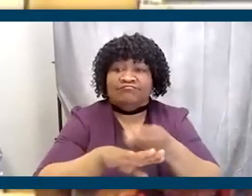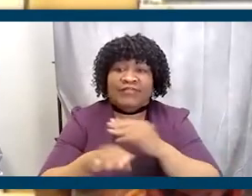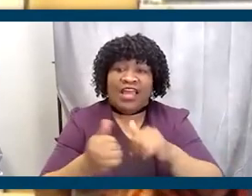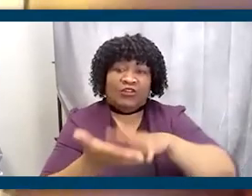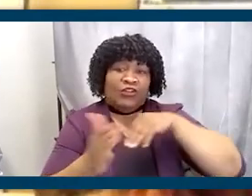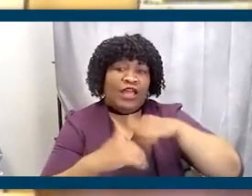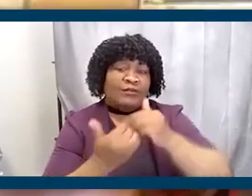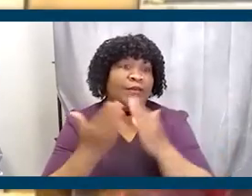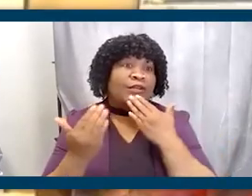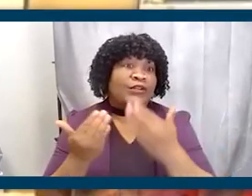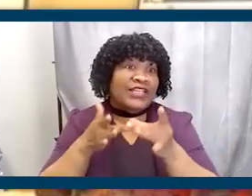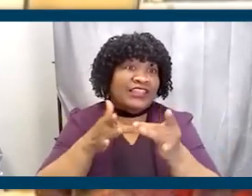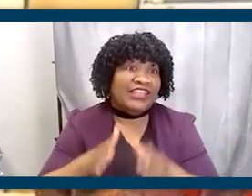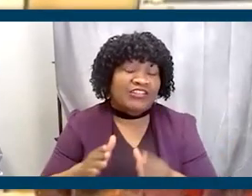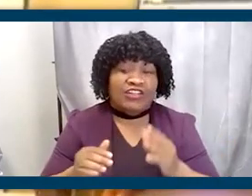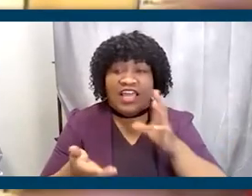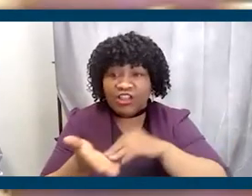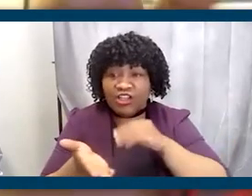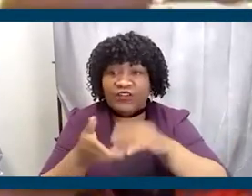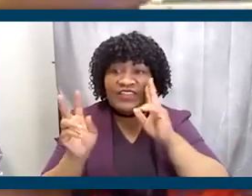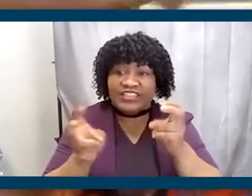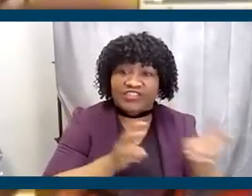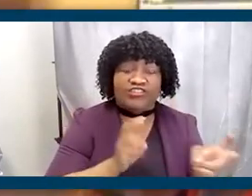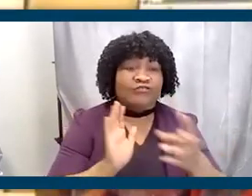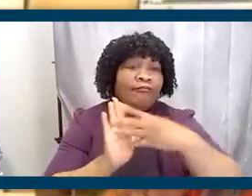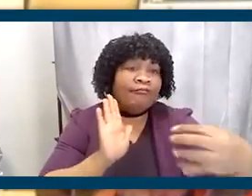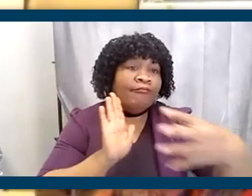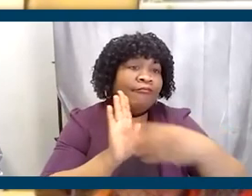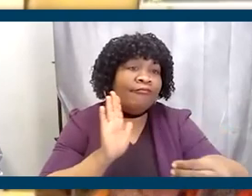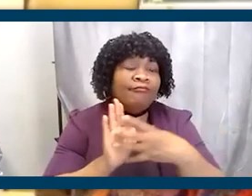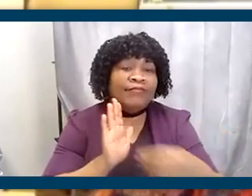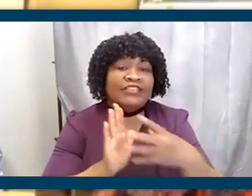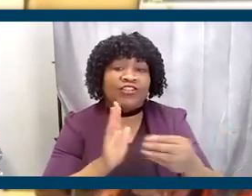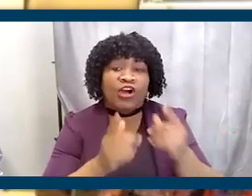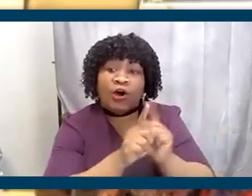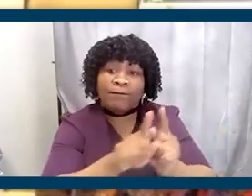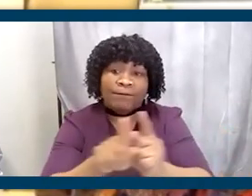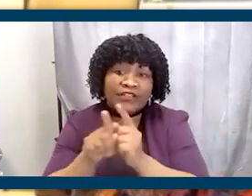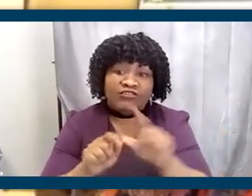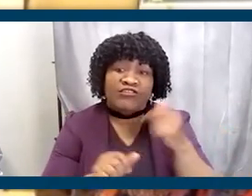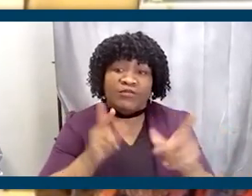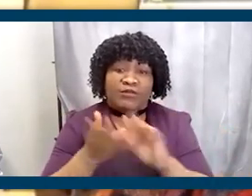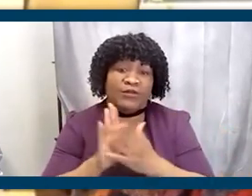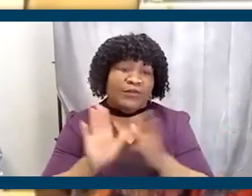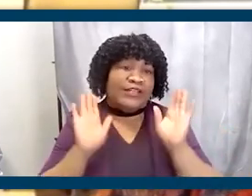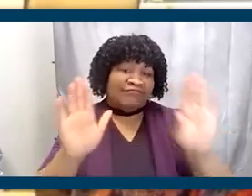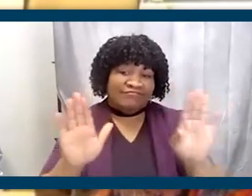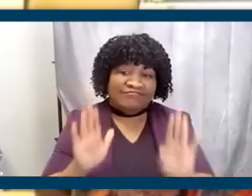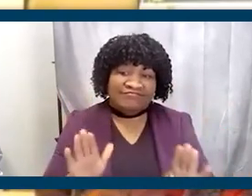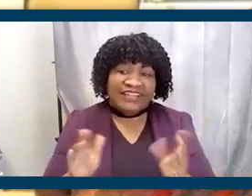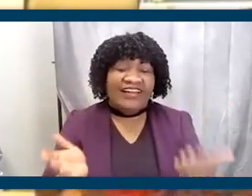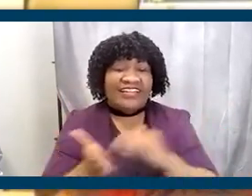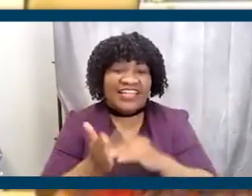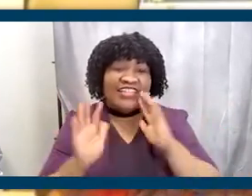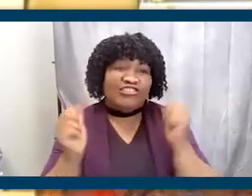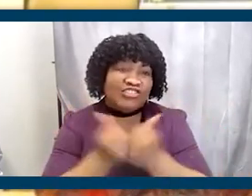how to be a leader. And that's where you learn the issues and you can mimic, or you can basically mentor someone to be excellent. So I want to challenge